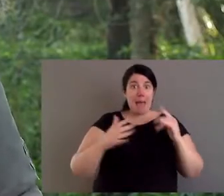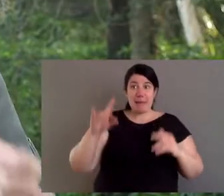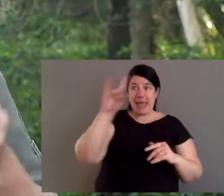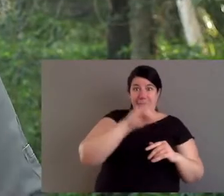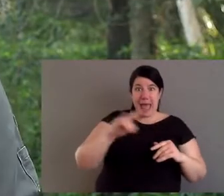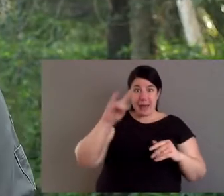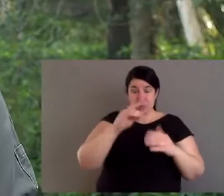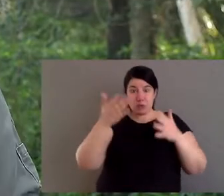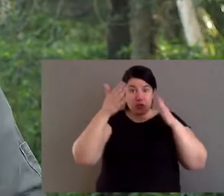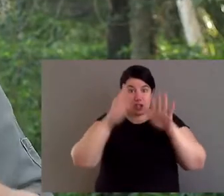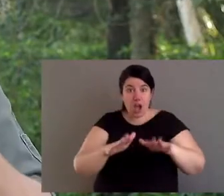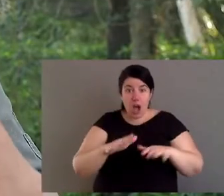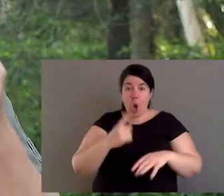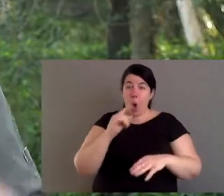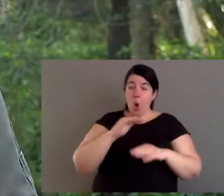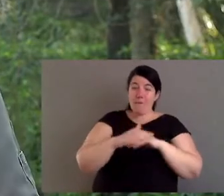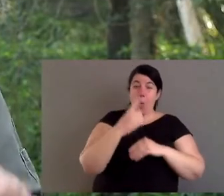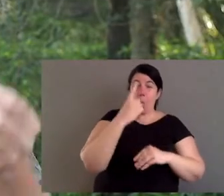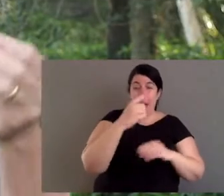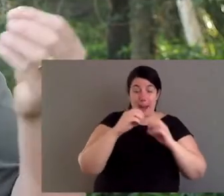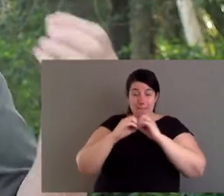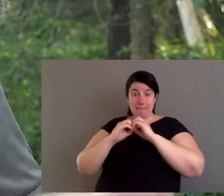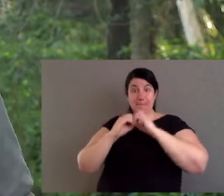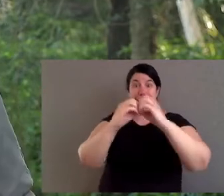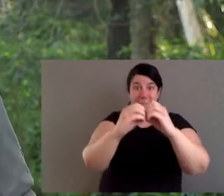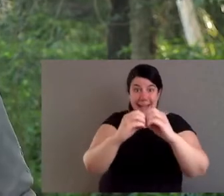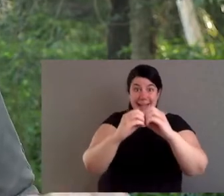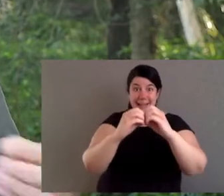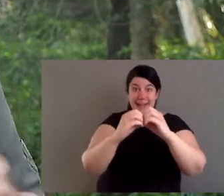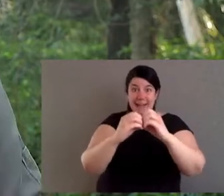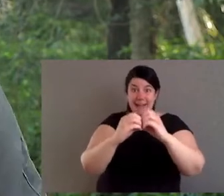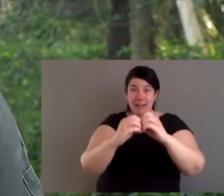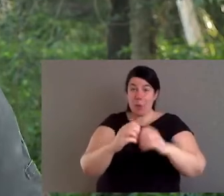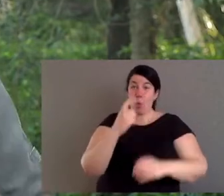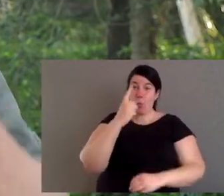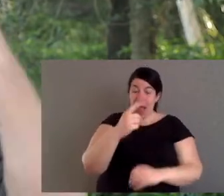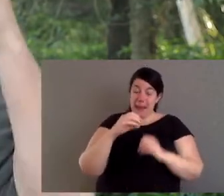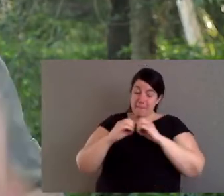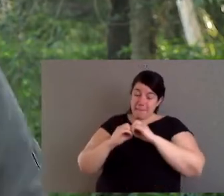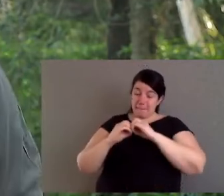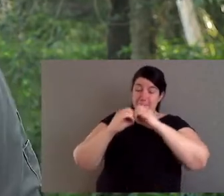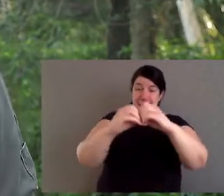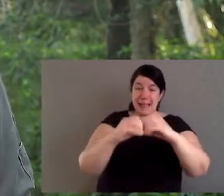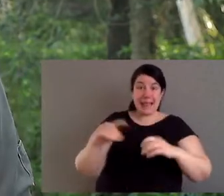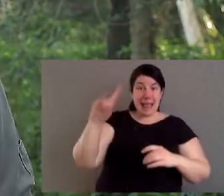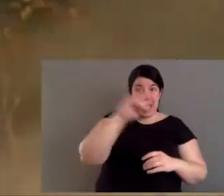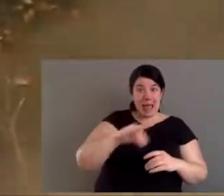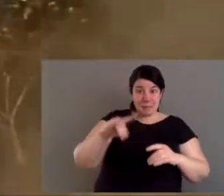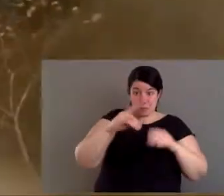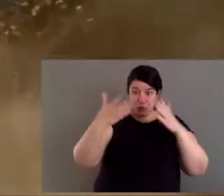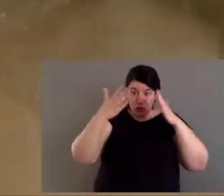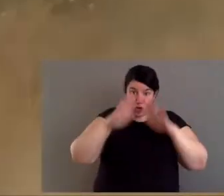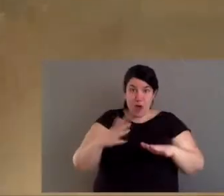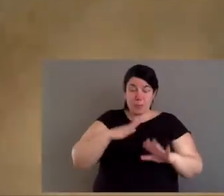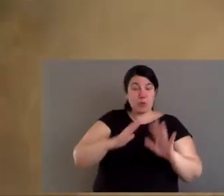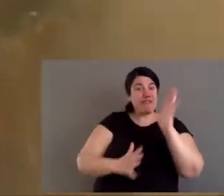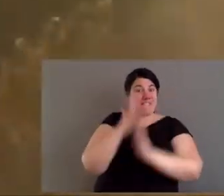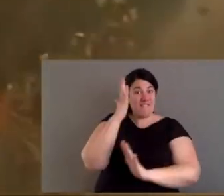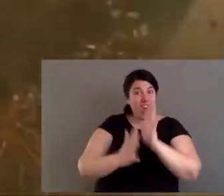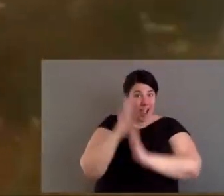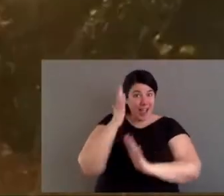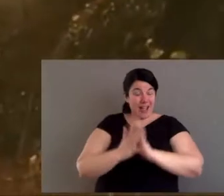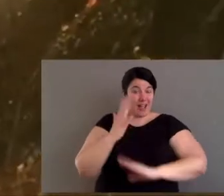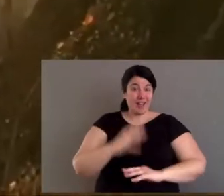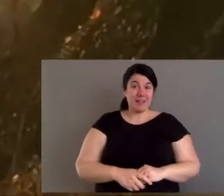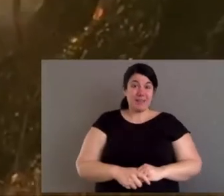that the figure and loss of animals is over a billion? A just think about that, a